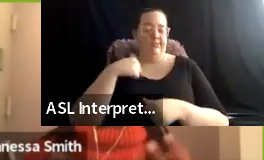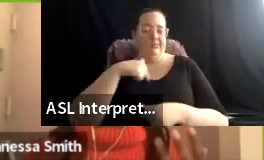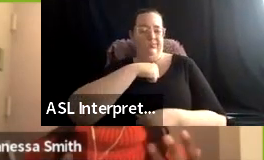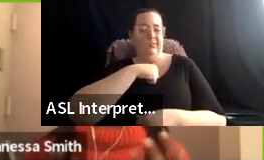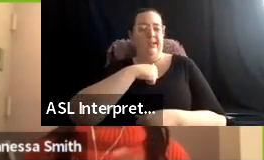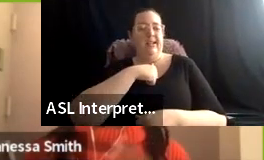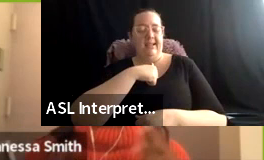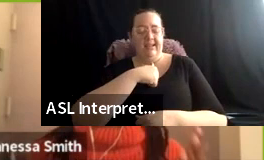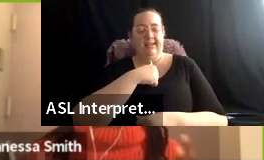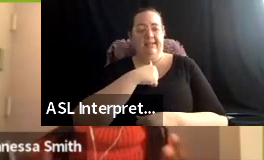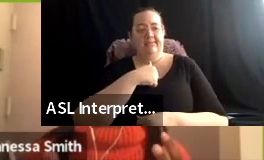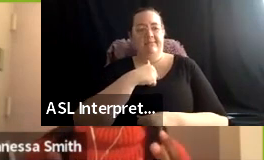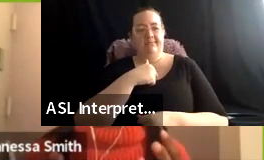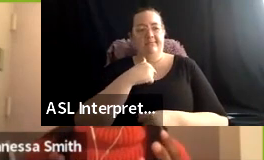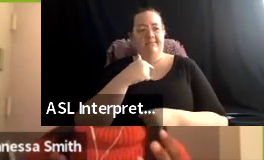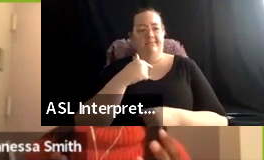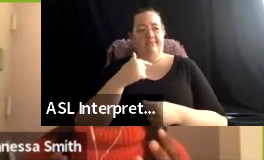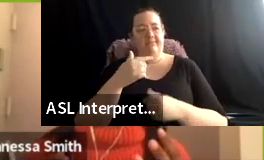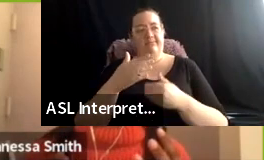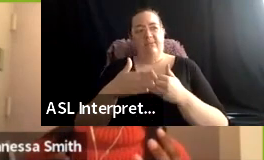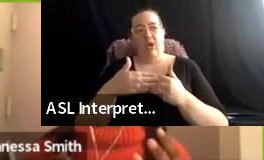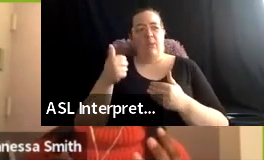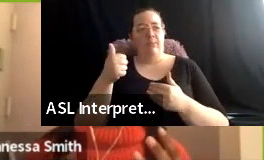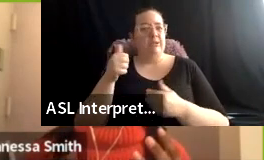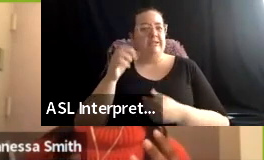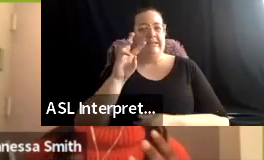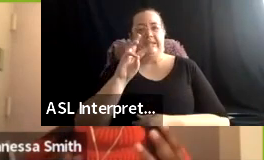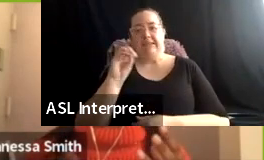um, almost 60, 70, um,